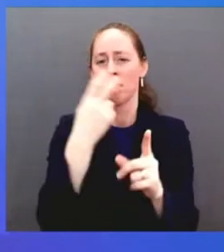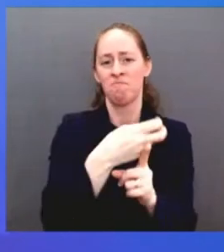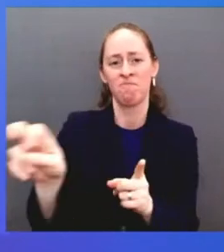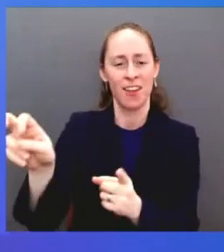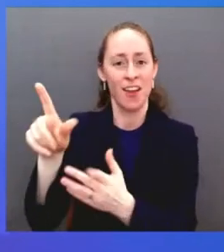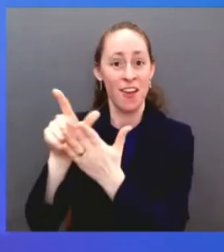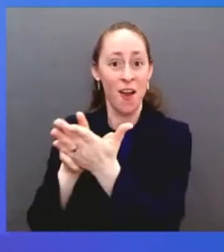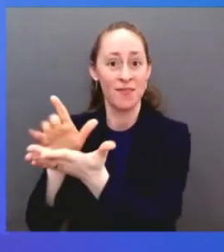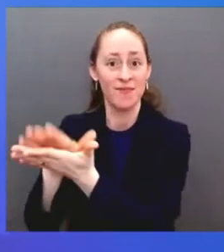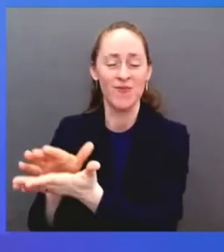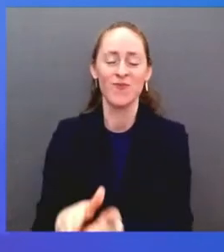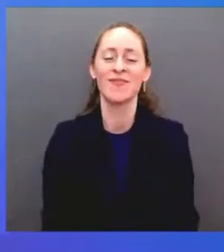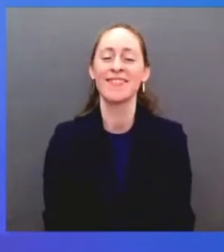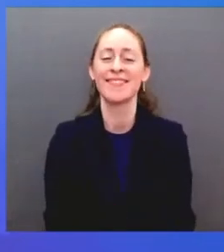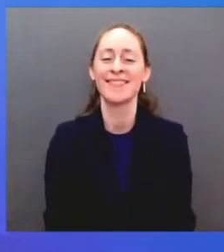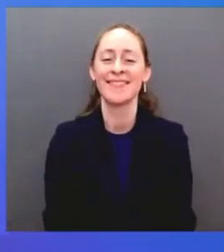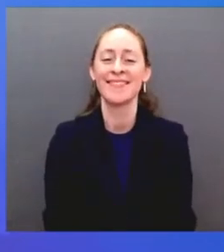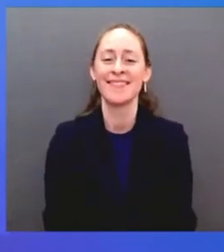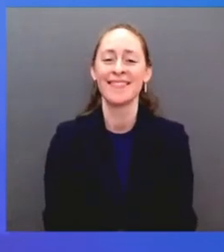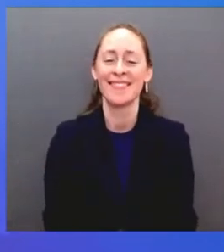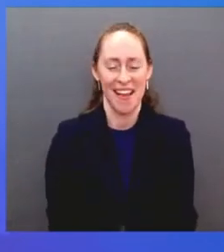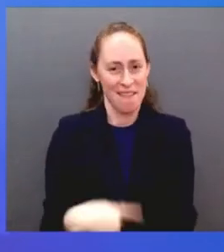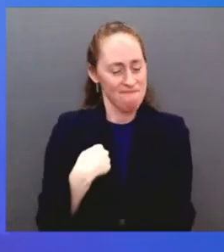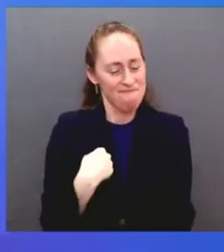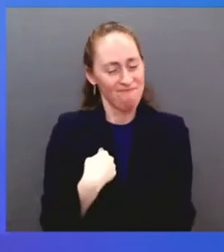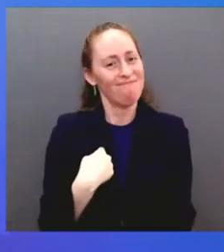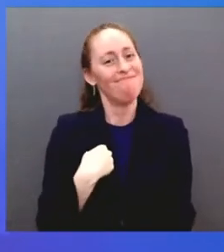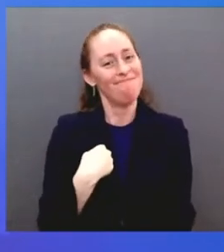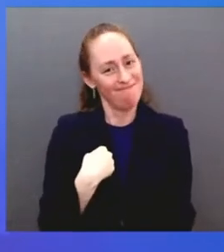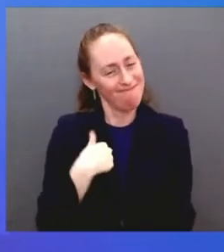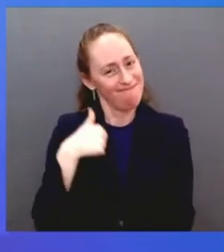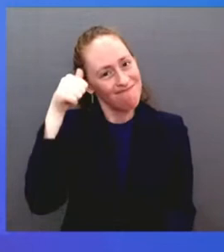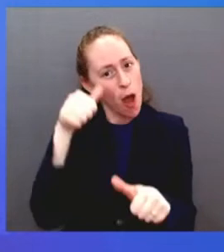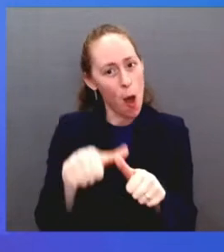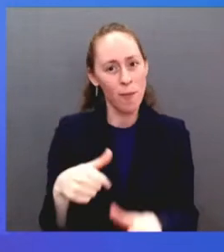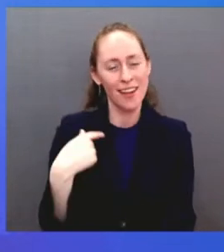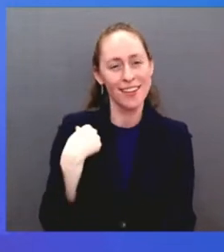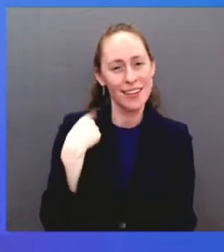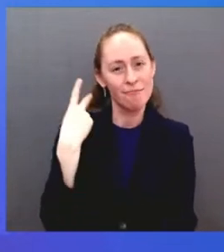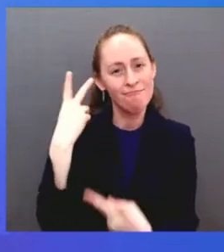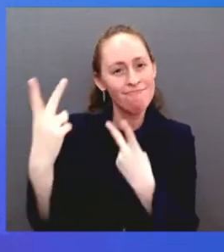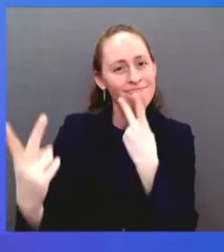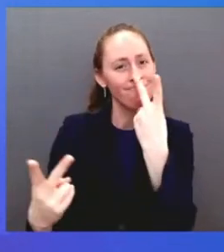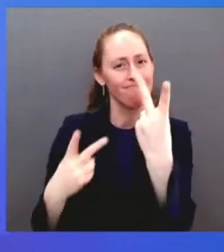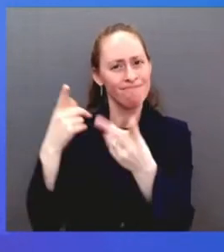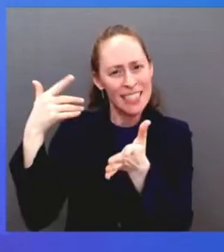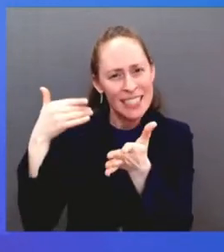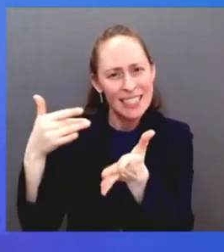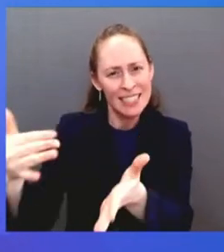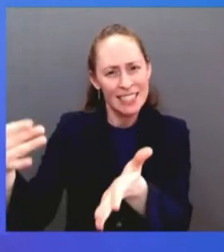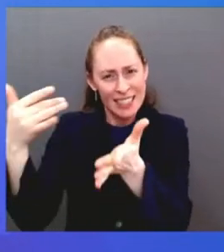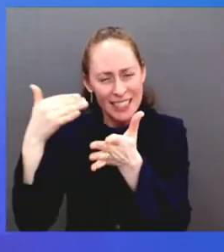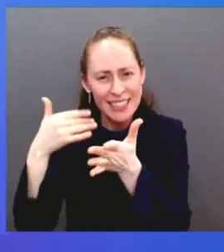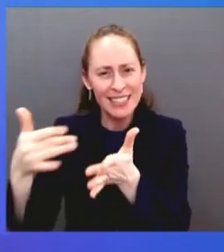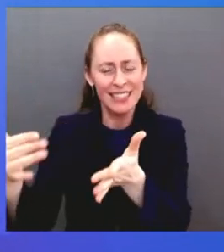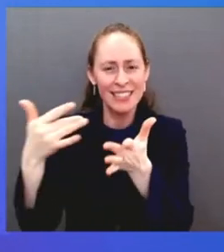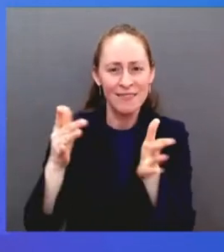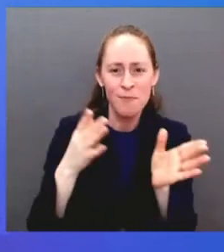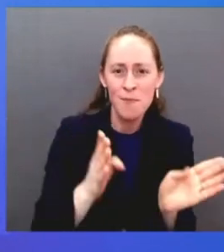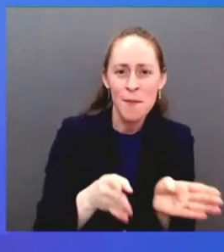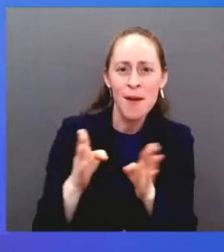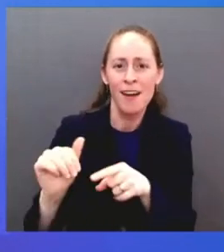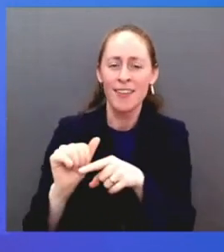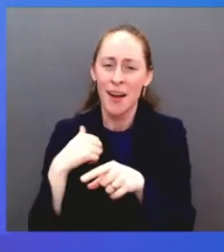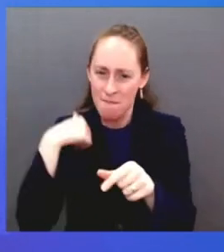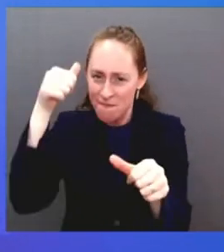table, reading his law books. I watched him study, and he became my first professional role model.